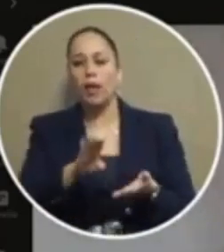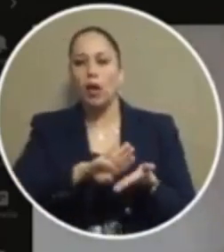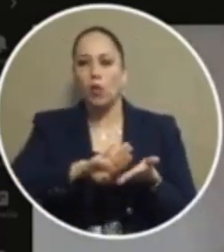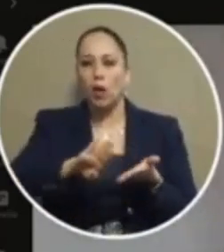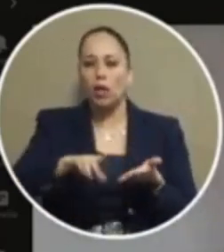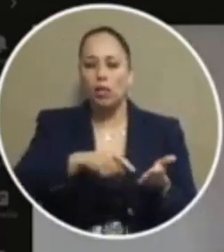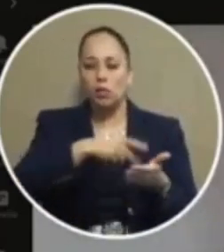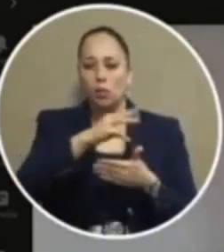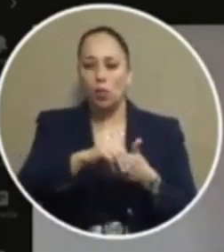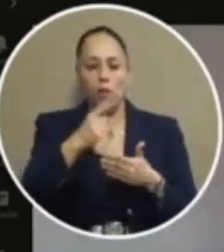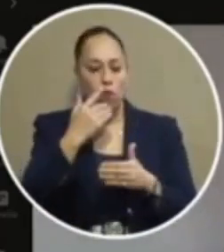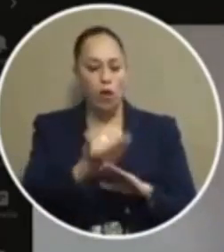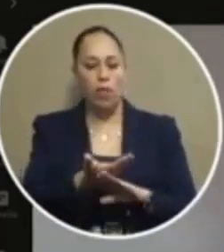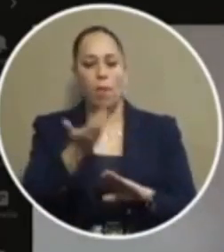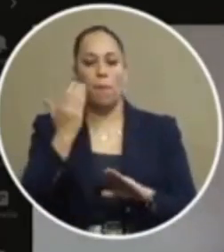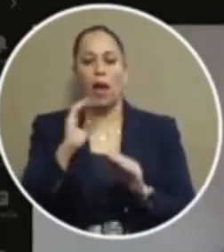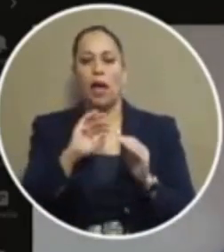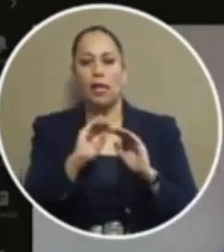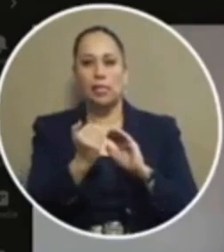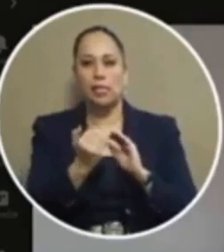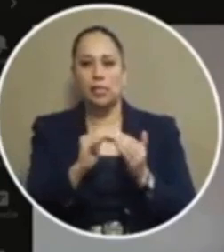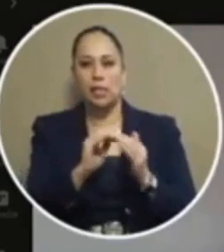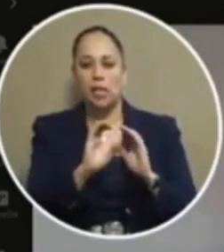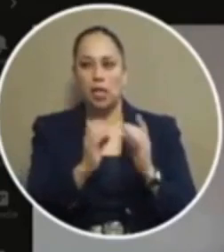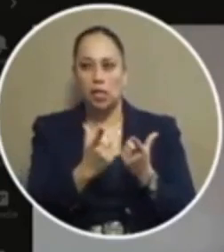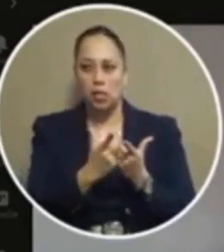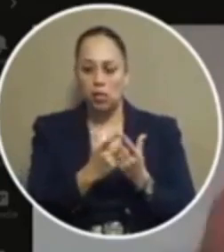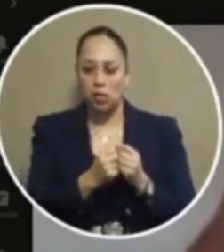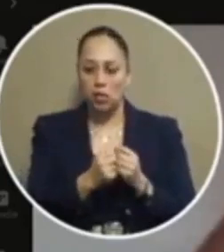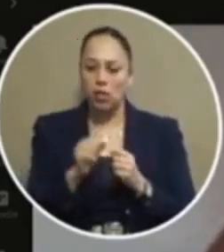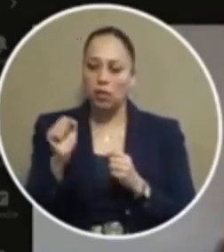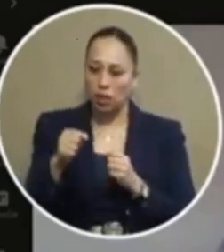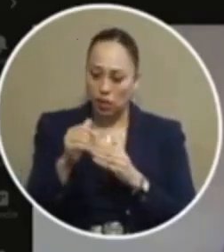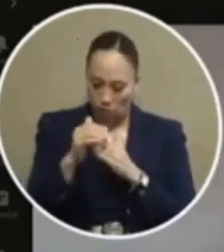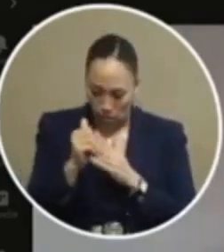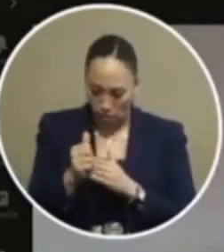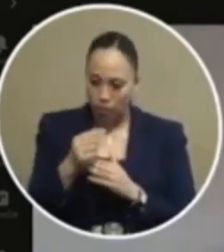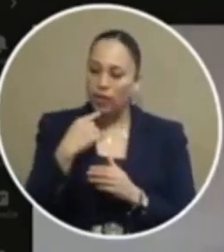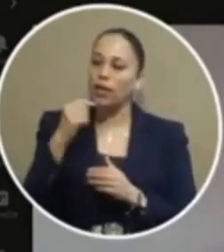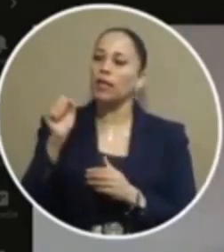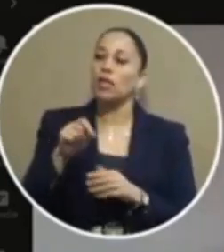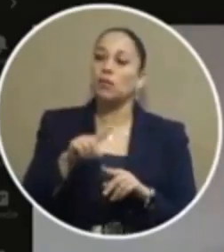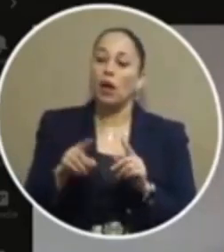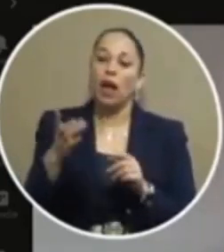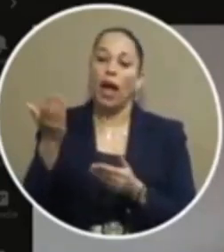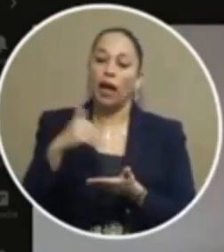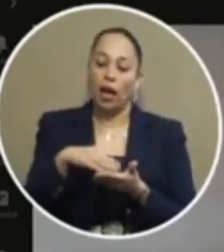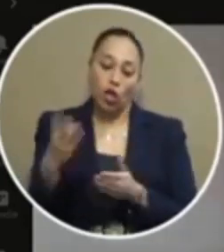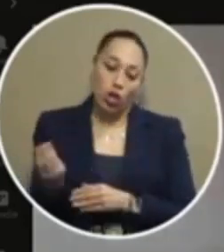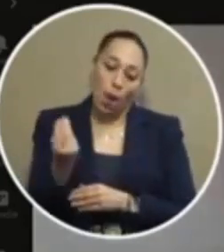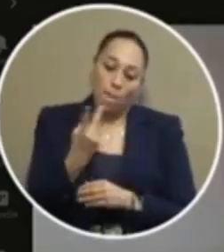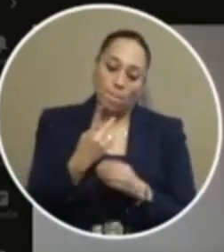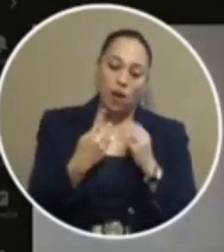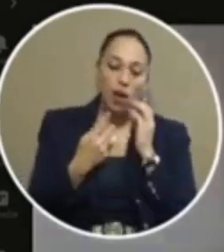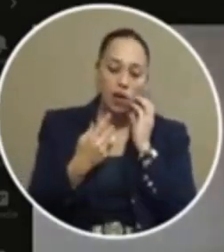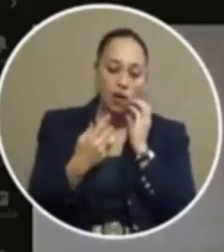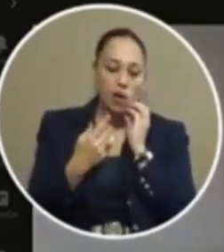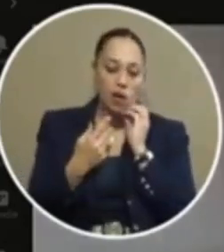passed by the city council that's the directive yes but again going back to uh